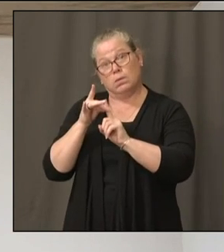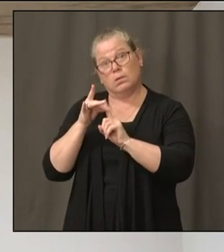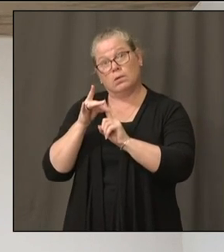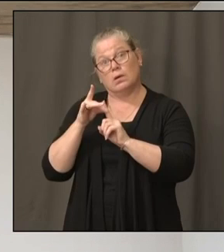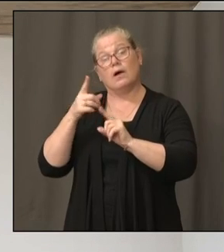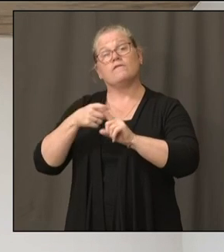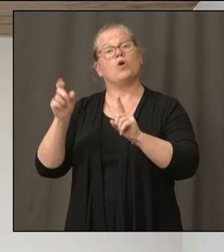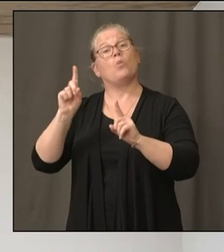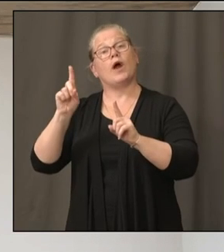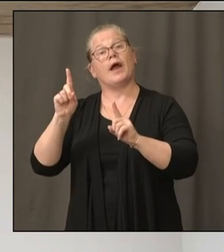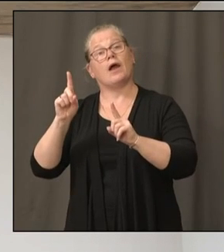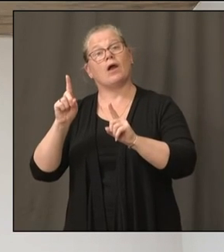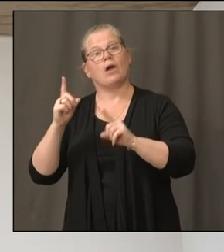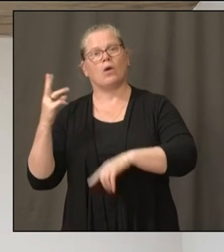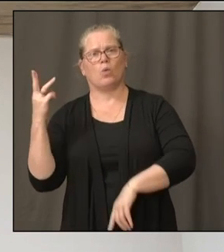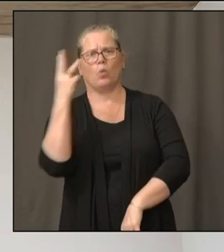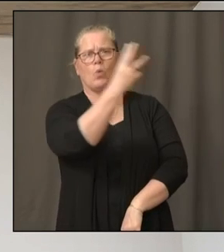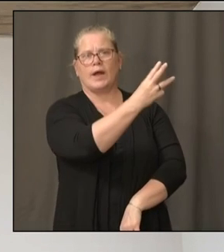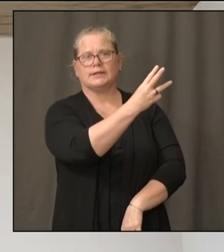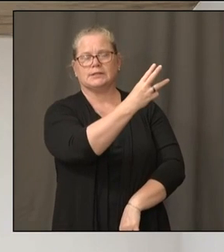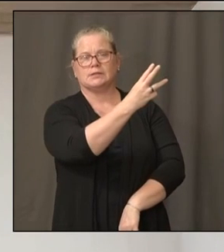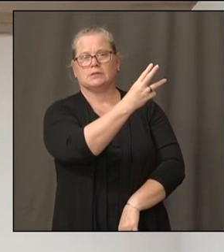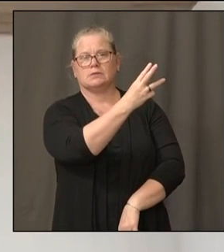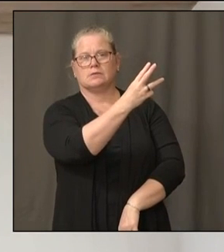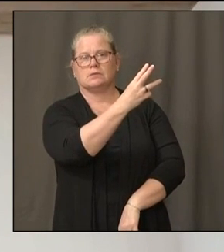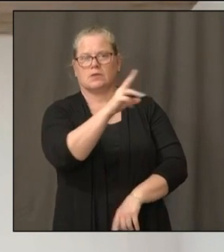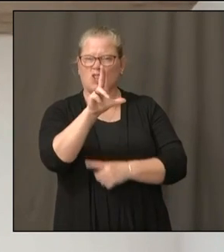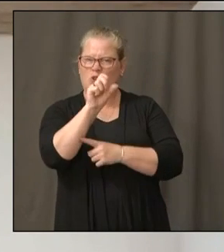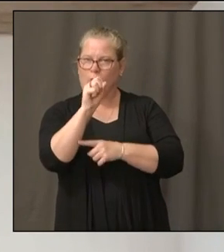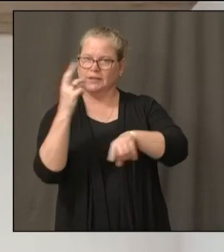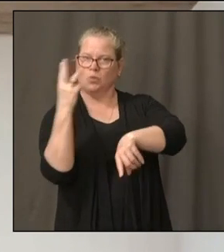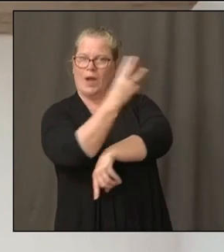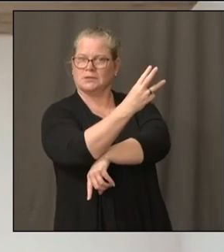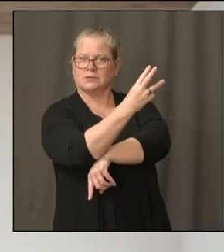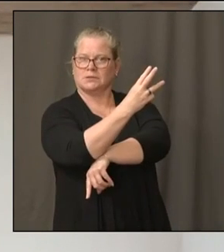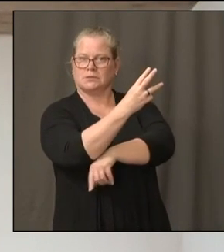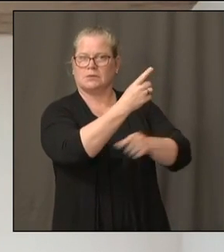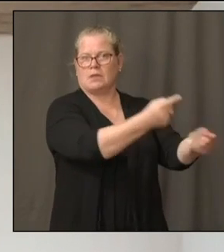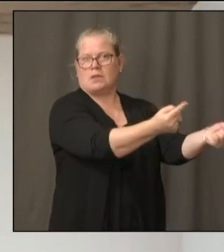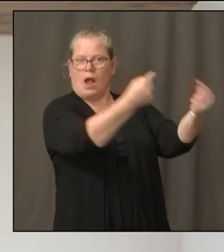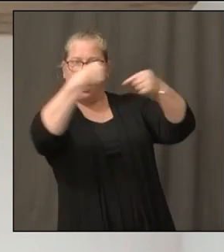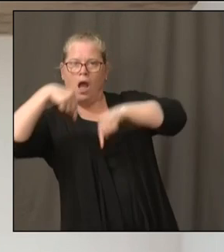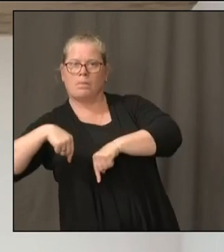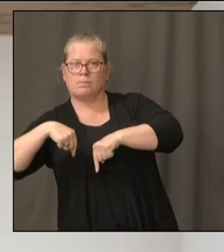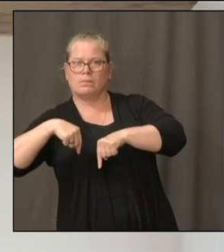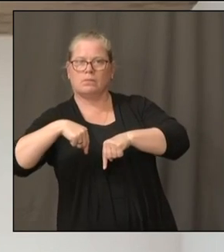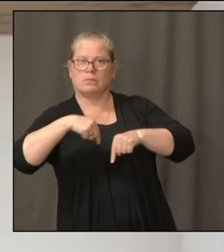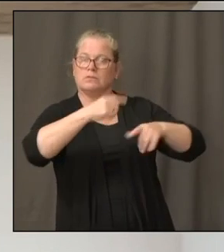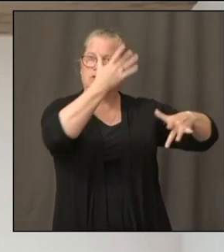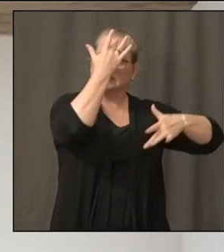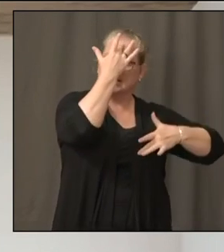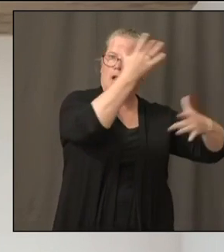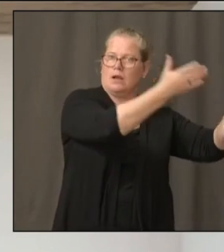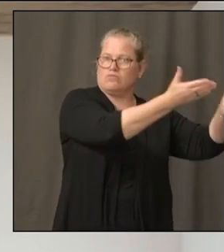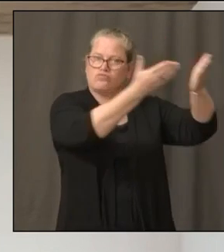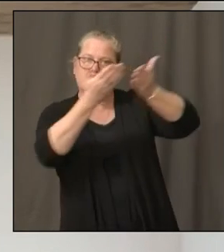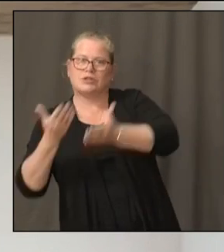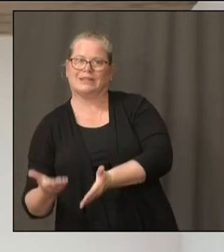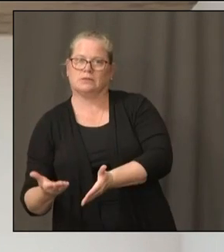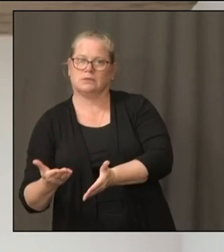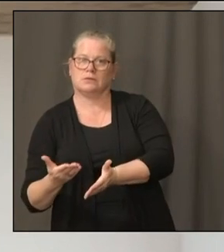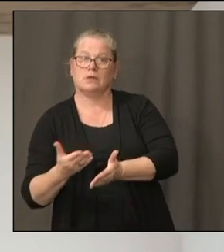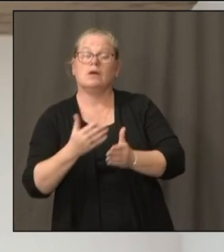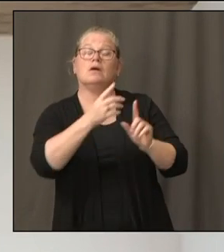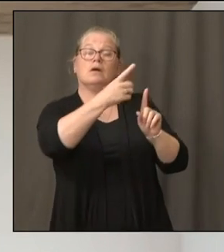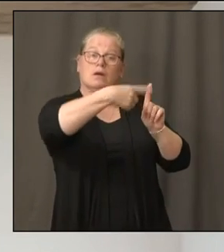Coast. And they were the Wuhan strain of the virus. And for all of us who remember what it was like